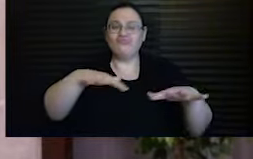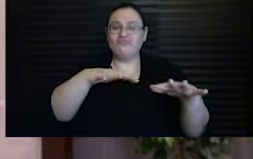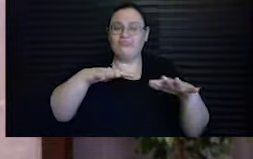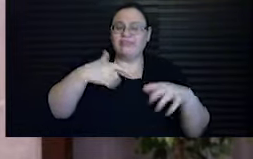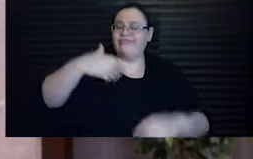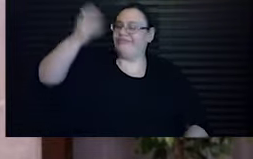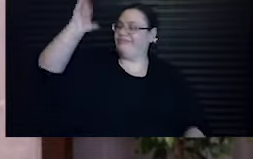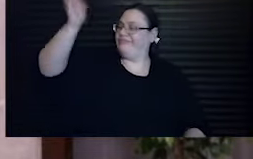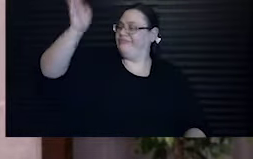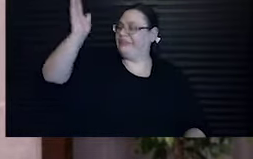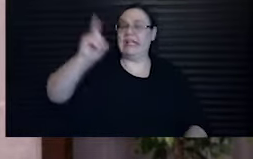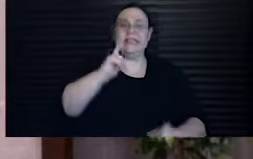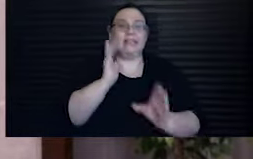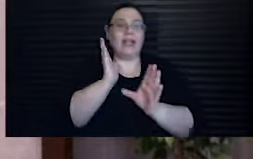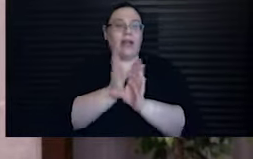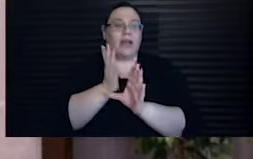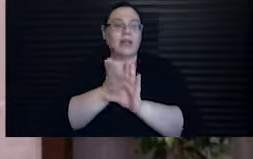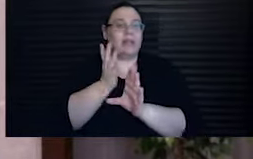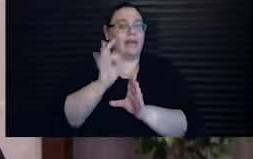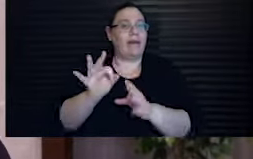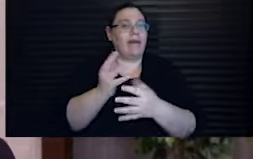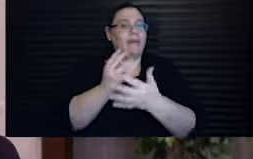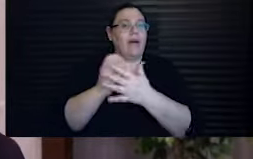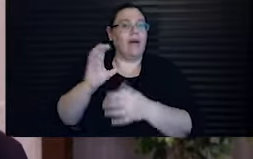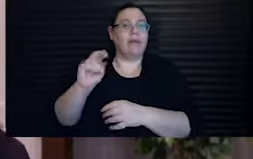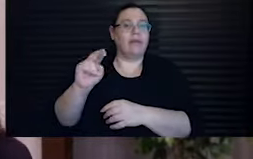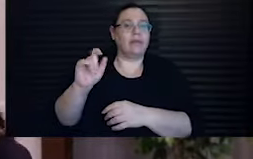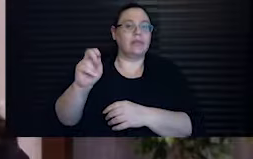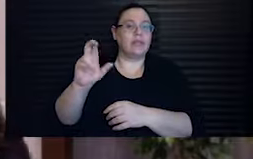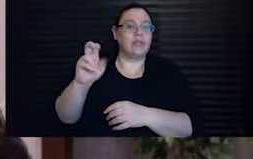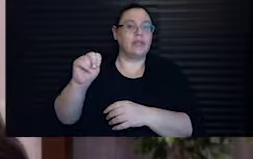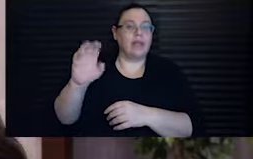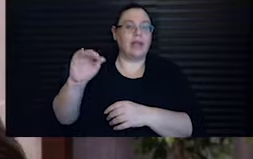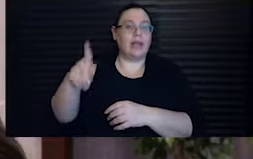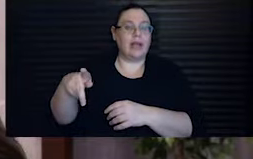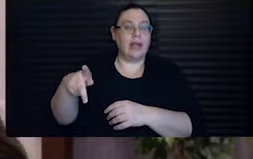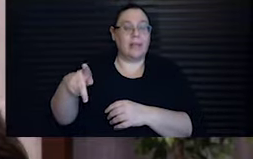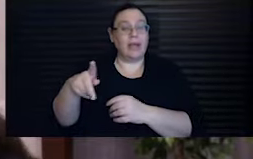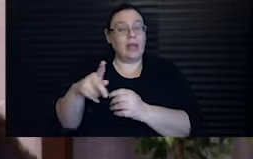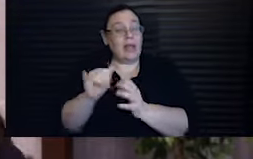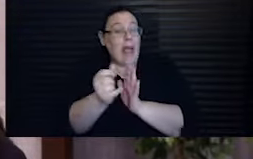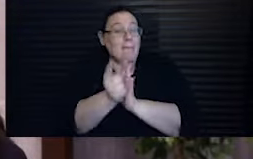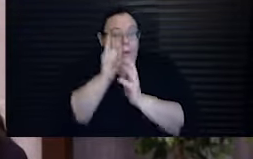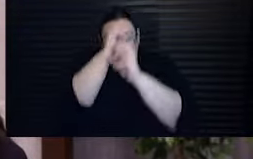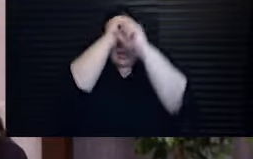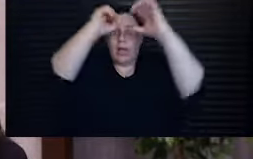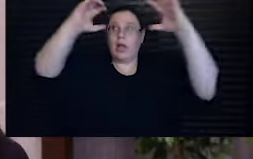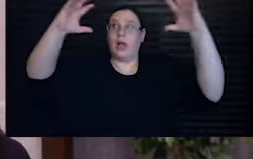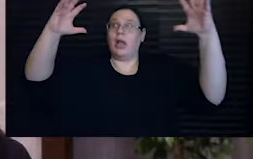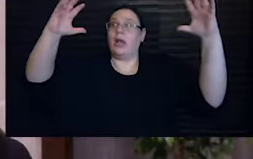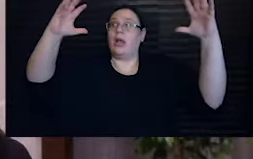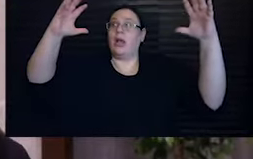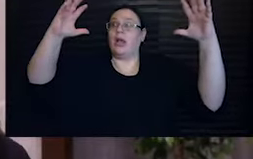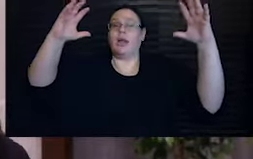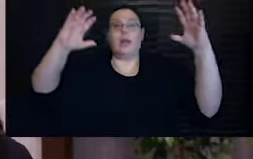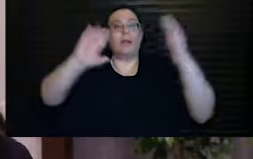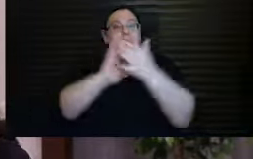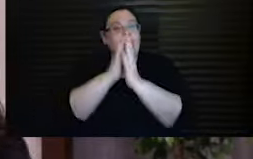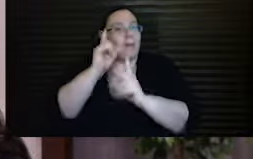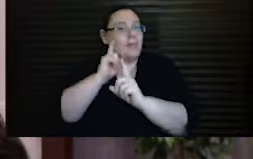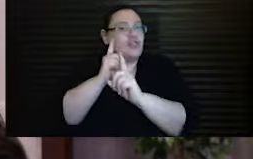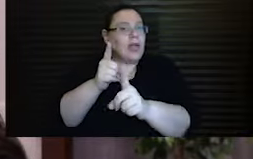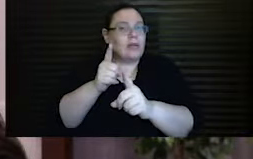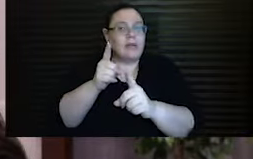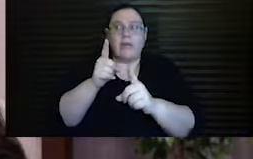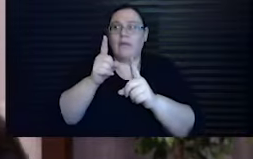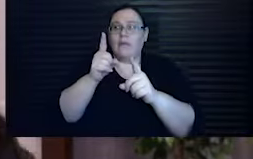a lecture on the psychology of the concentration camp. All that oppressed me in that moment became objective, seen and